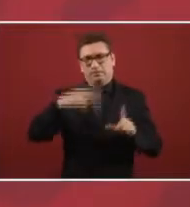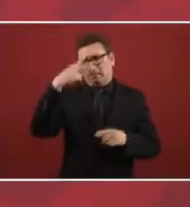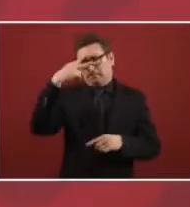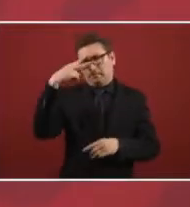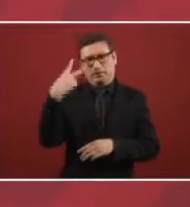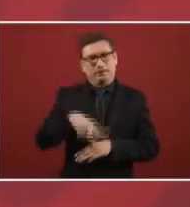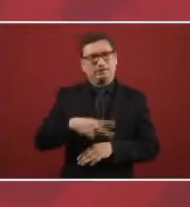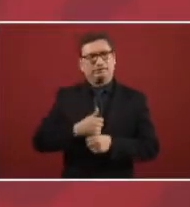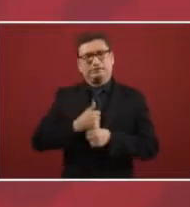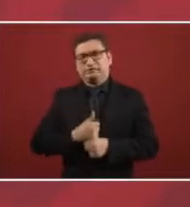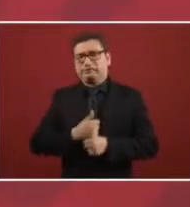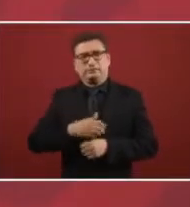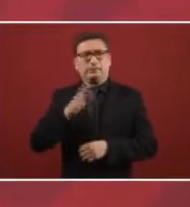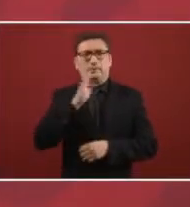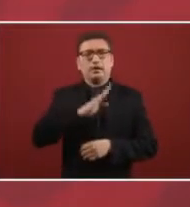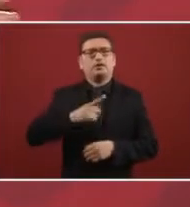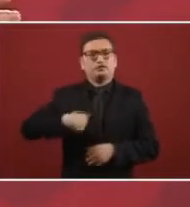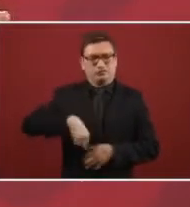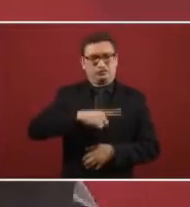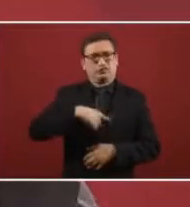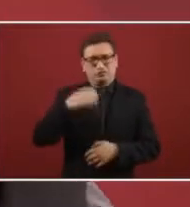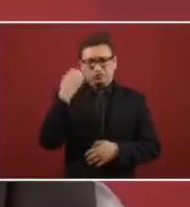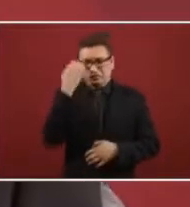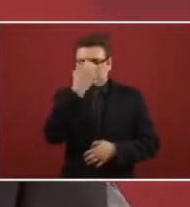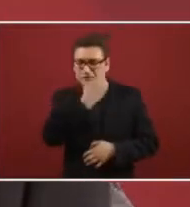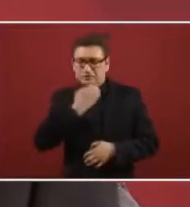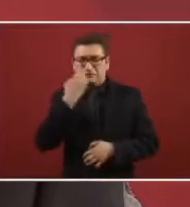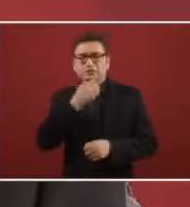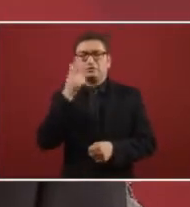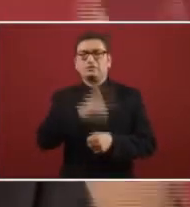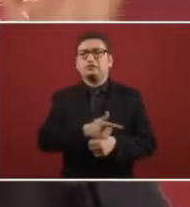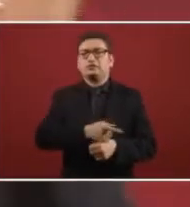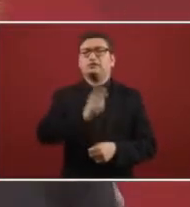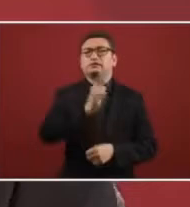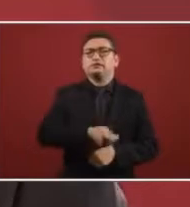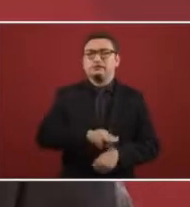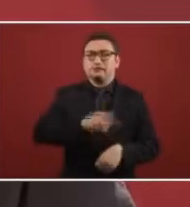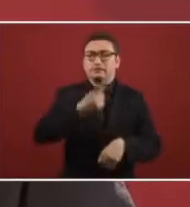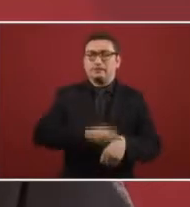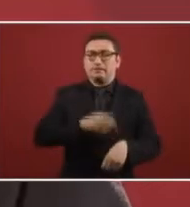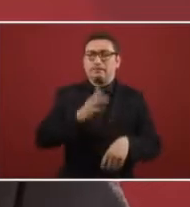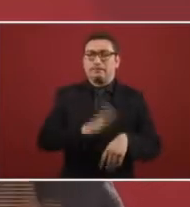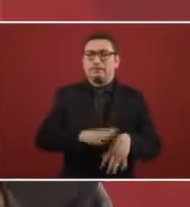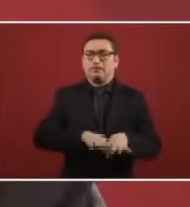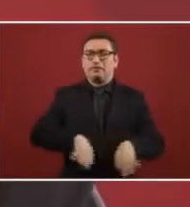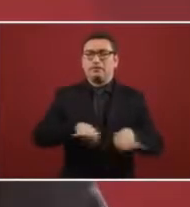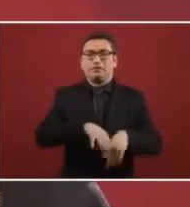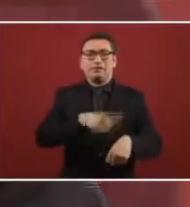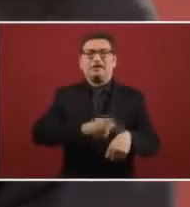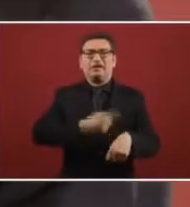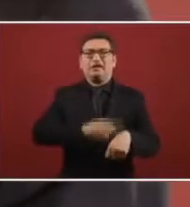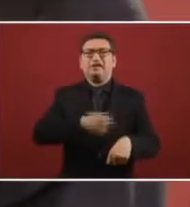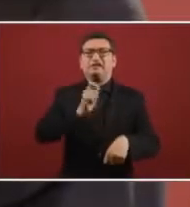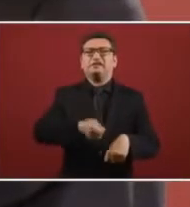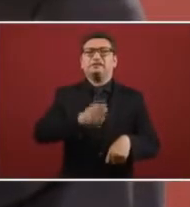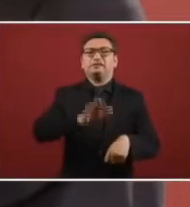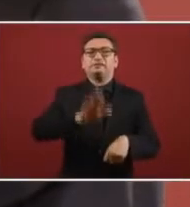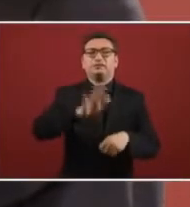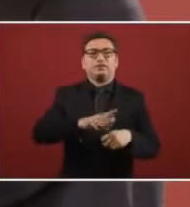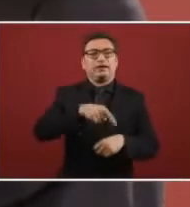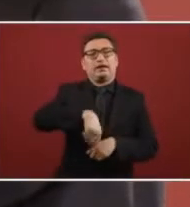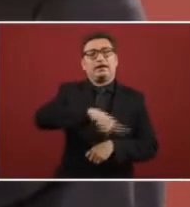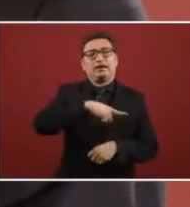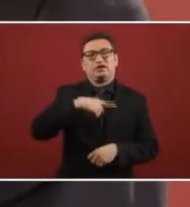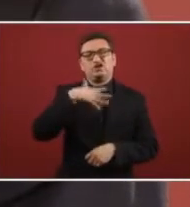plaguing Mexico we had the diagnosis we knew what the principal diagnosis